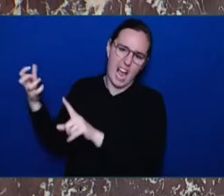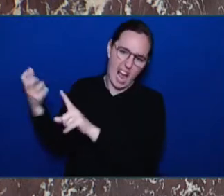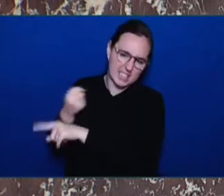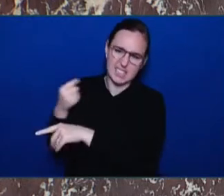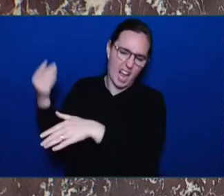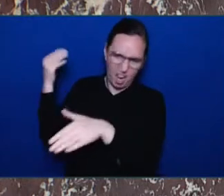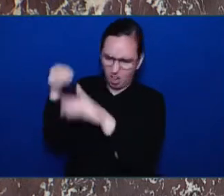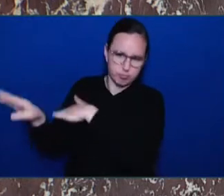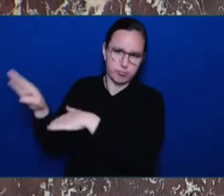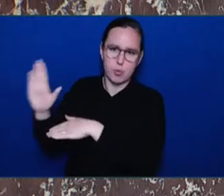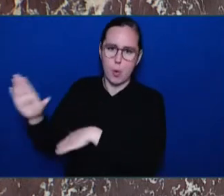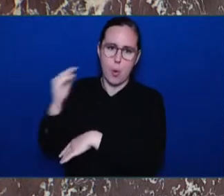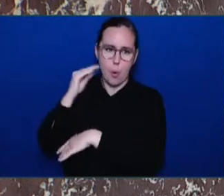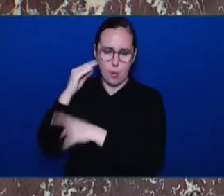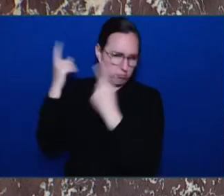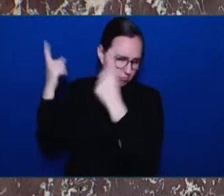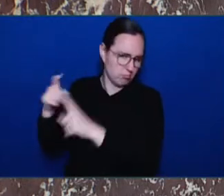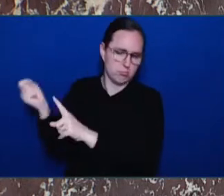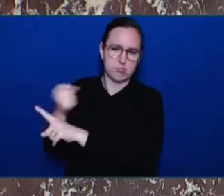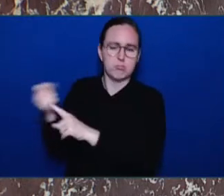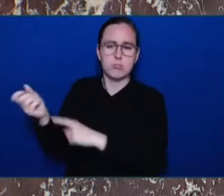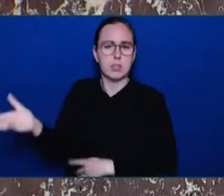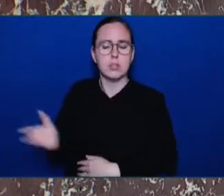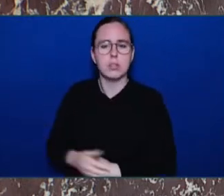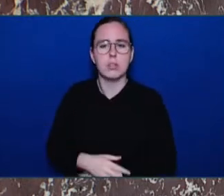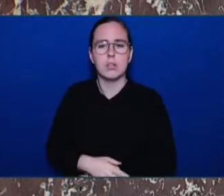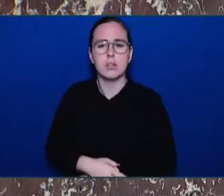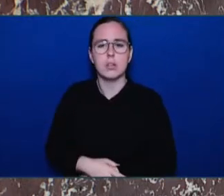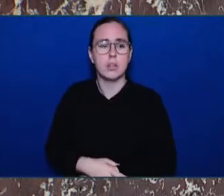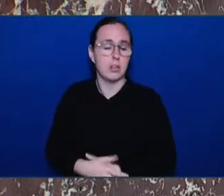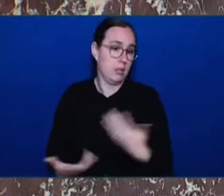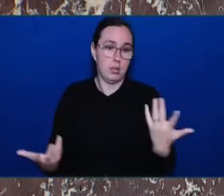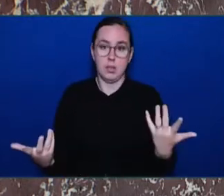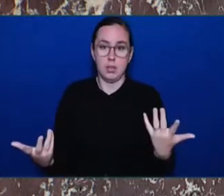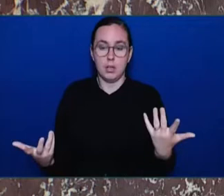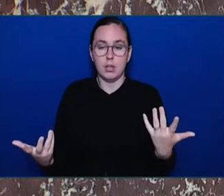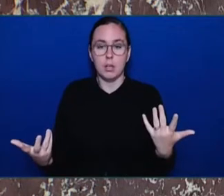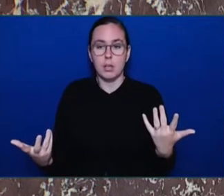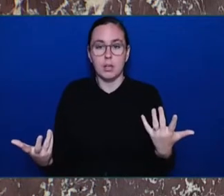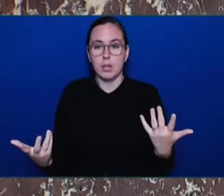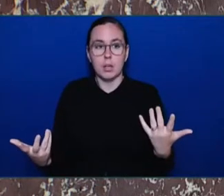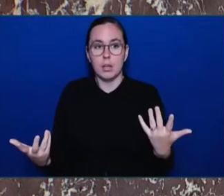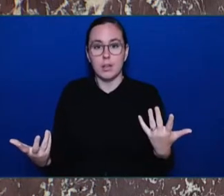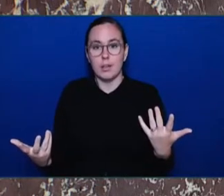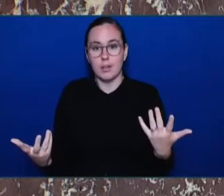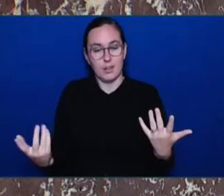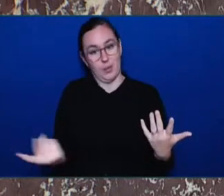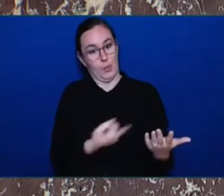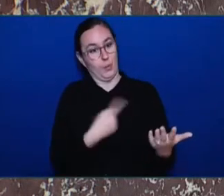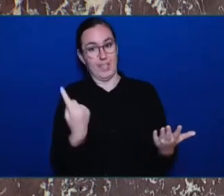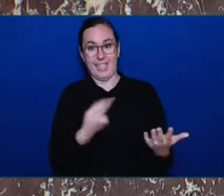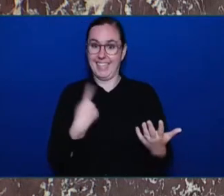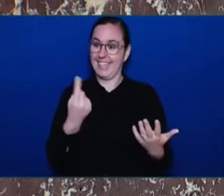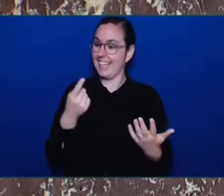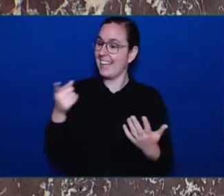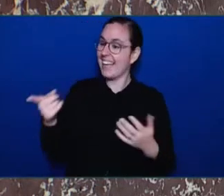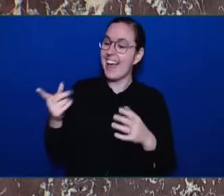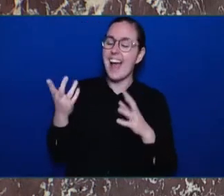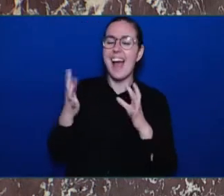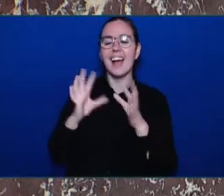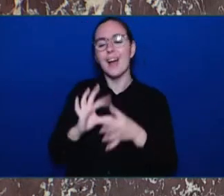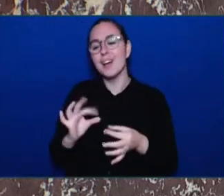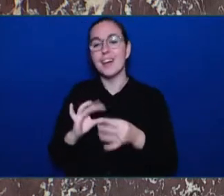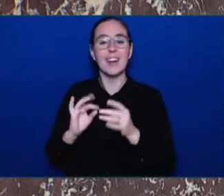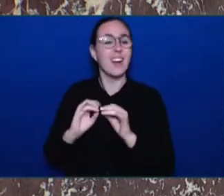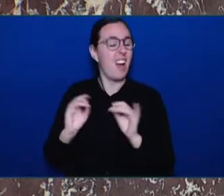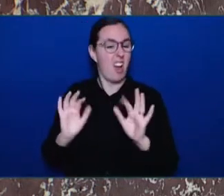Mr. Speaker, this side of the House doesn't think these are bumper stickers. We don't think the former Attorney General's soft-on-crime approach of catching